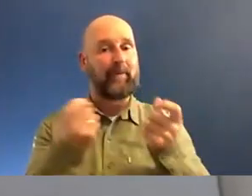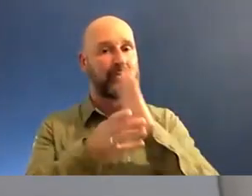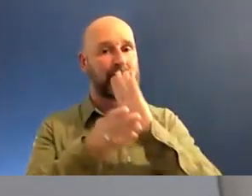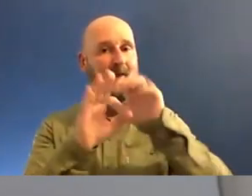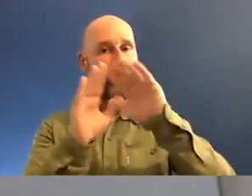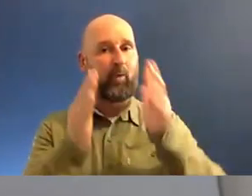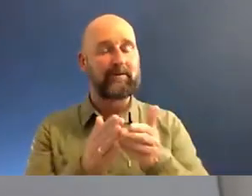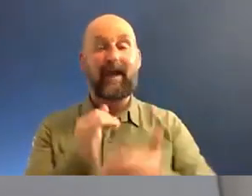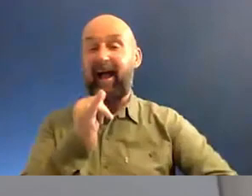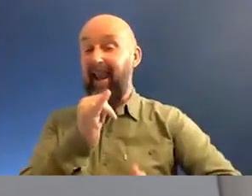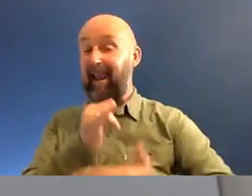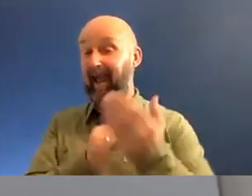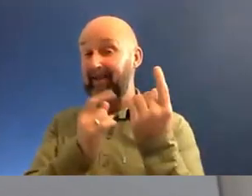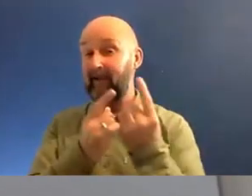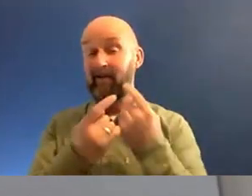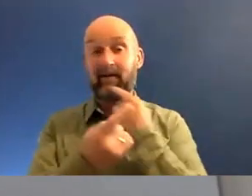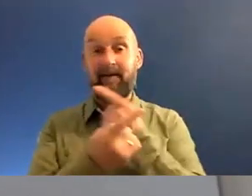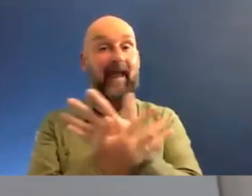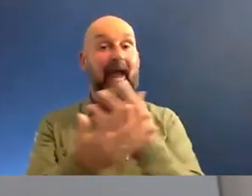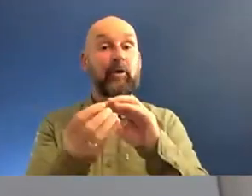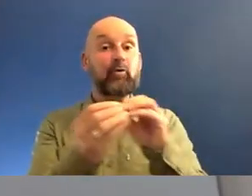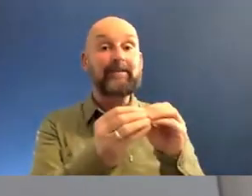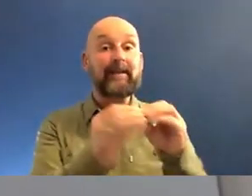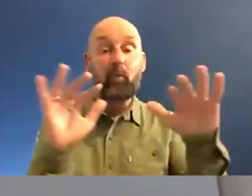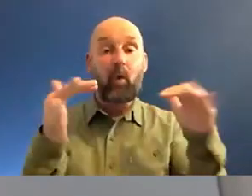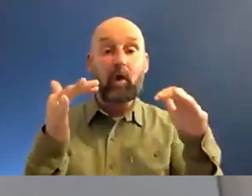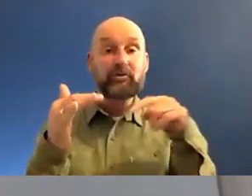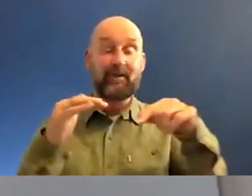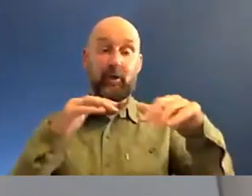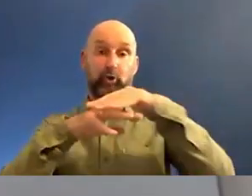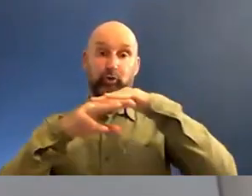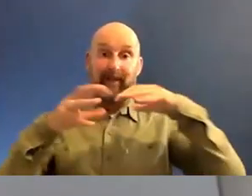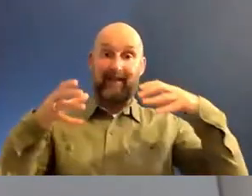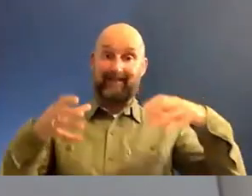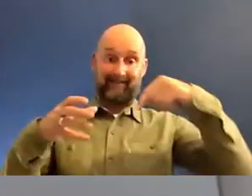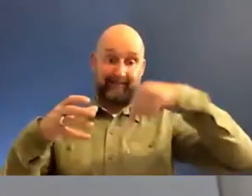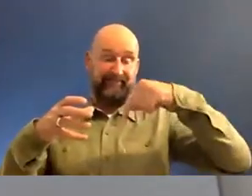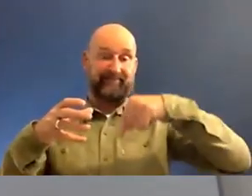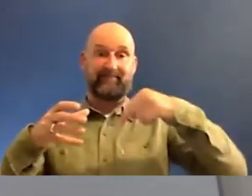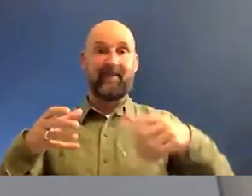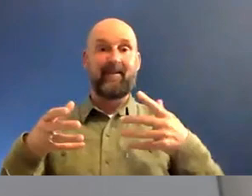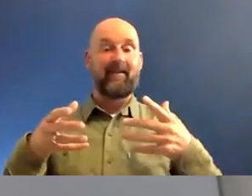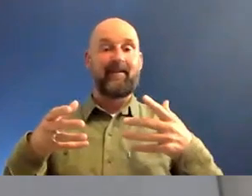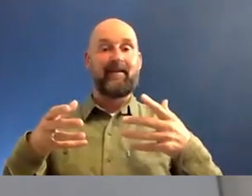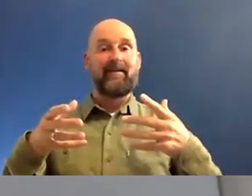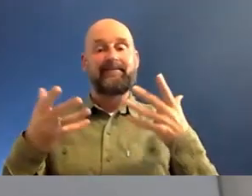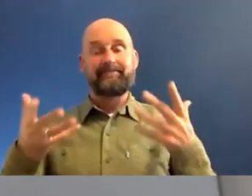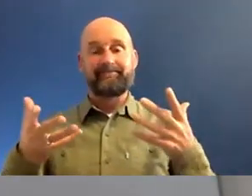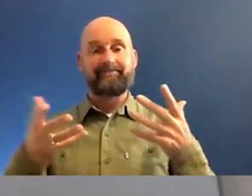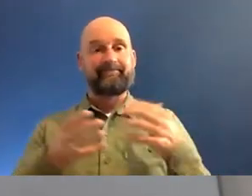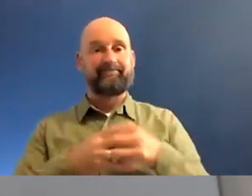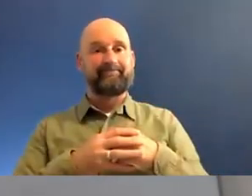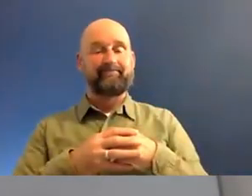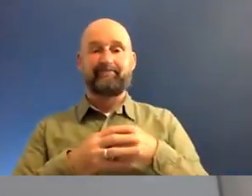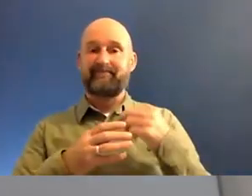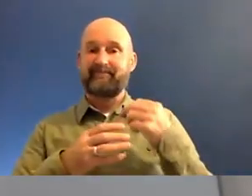last point I would urge any creatives right now is I think we live in a society that is death phobic. We come from